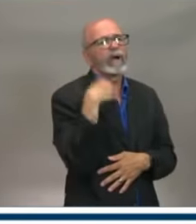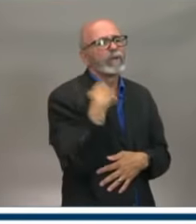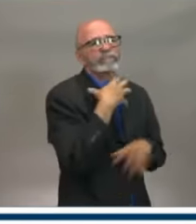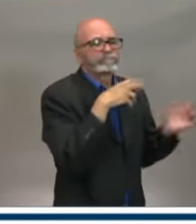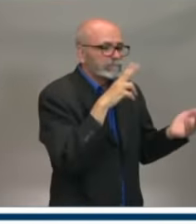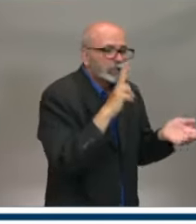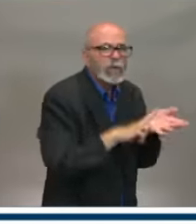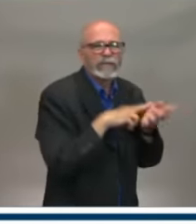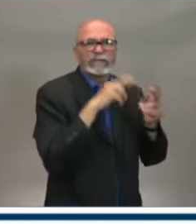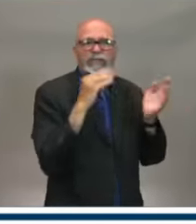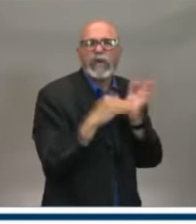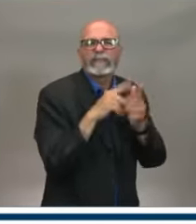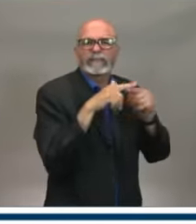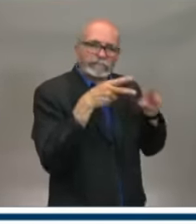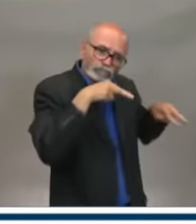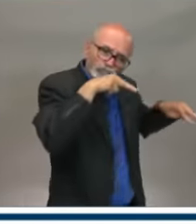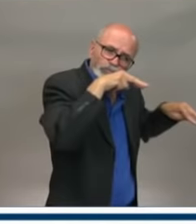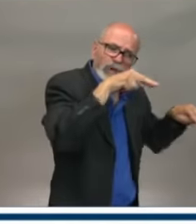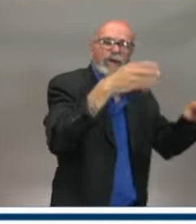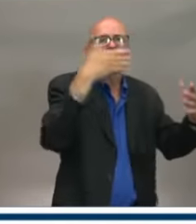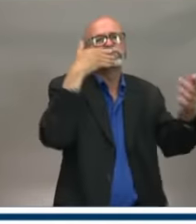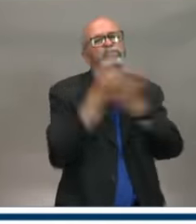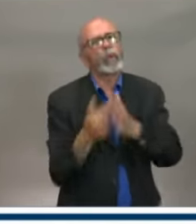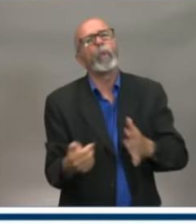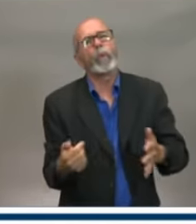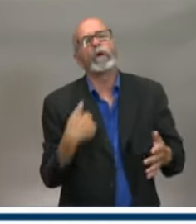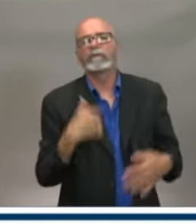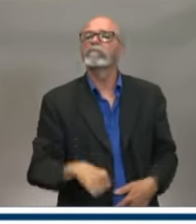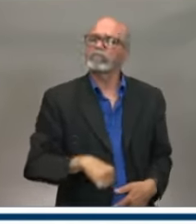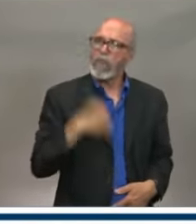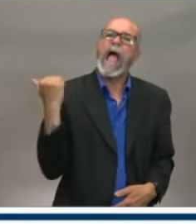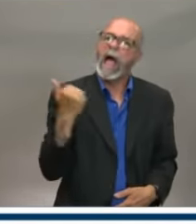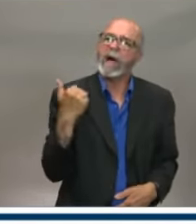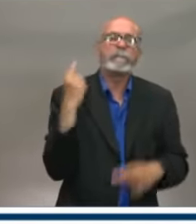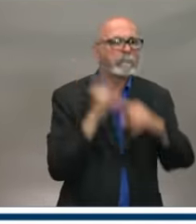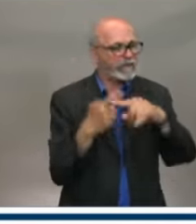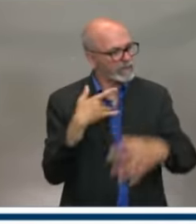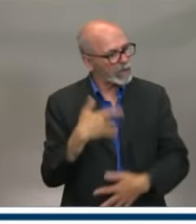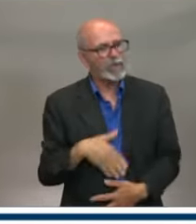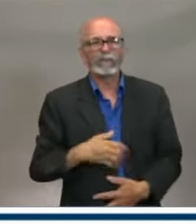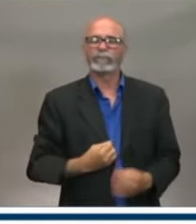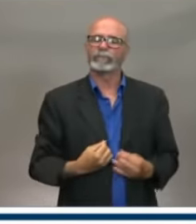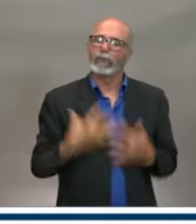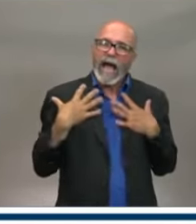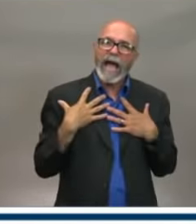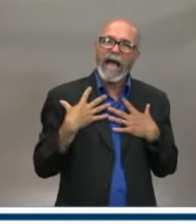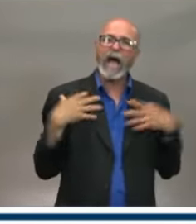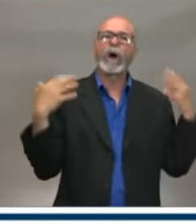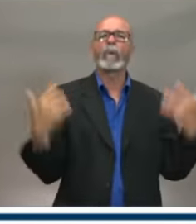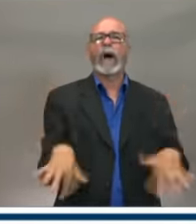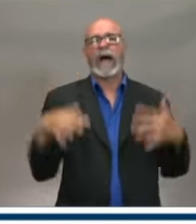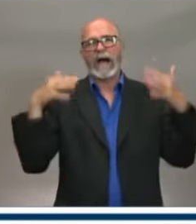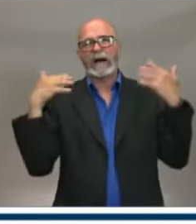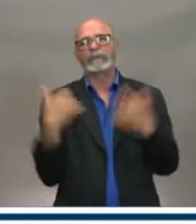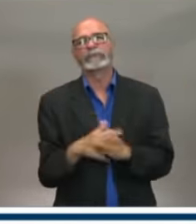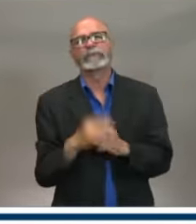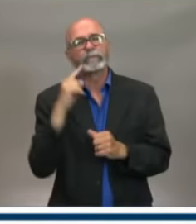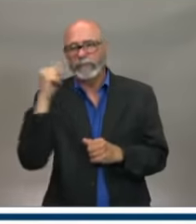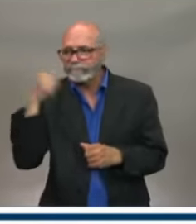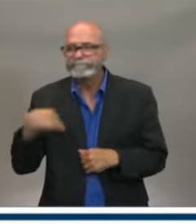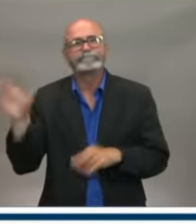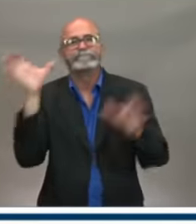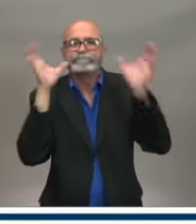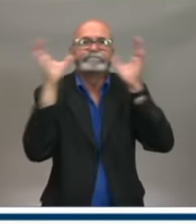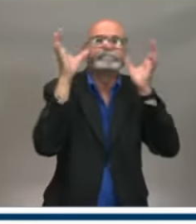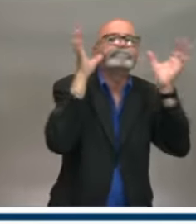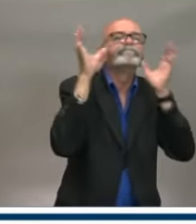it's been inspiring and really positive for our province to have their voices heard and to have their loved ones'